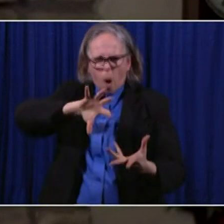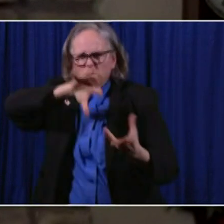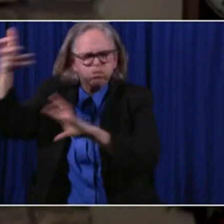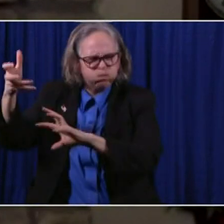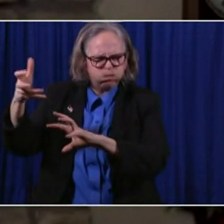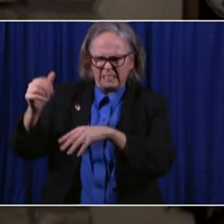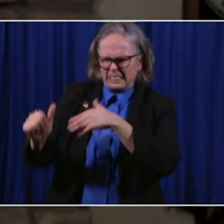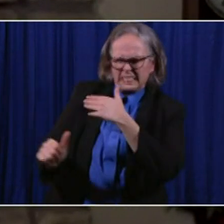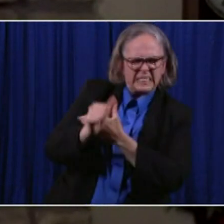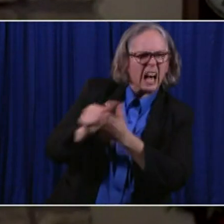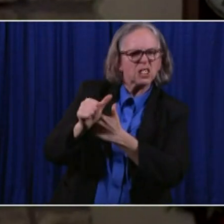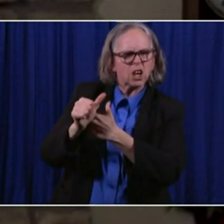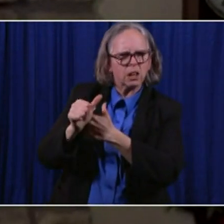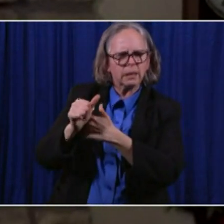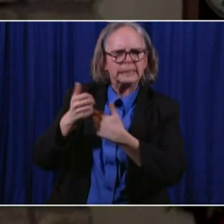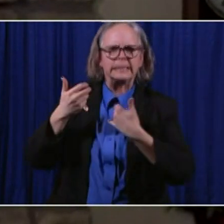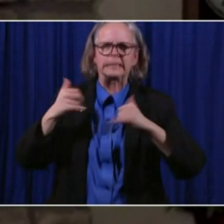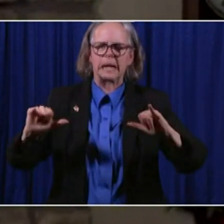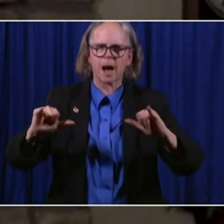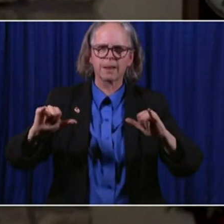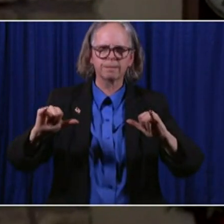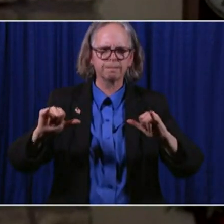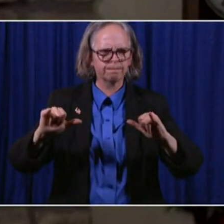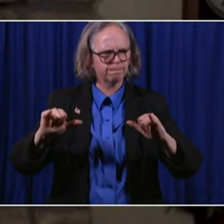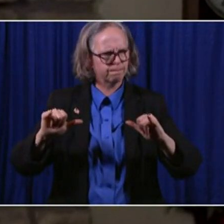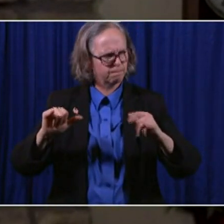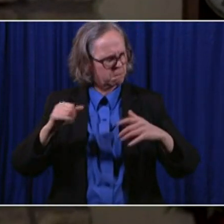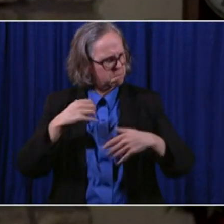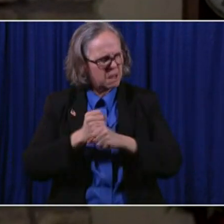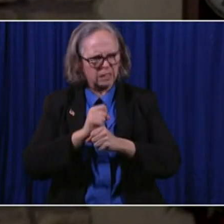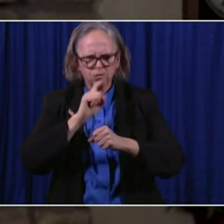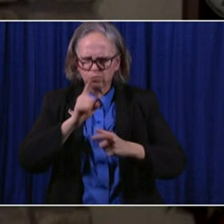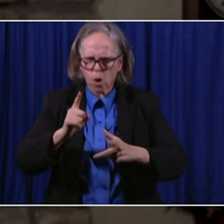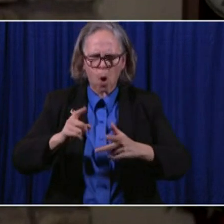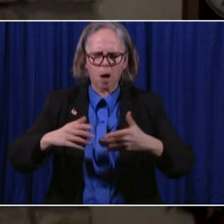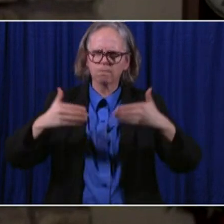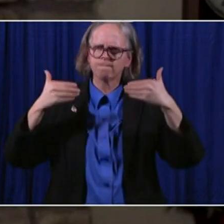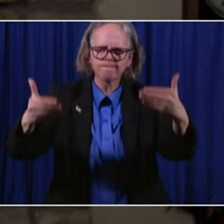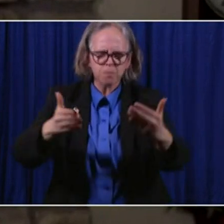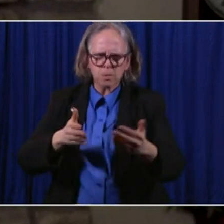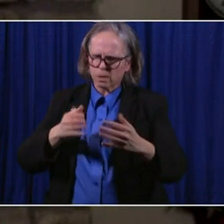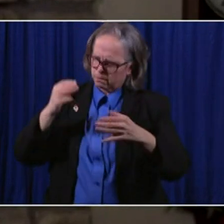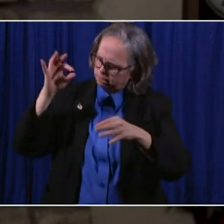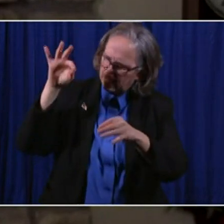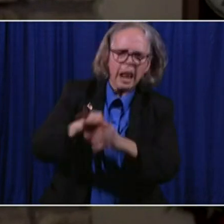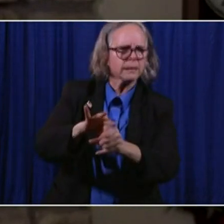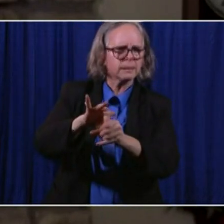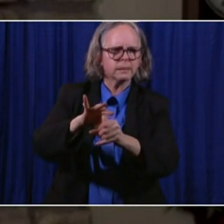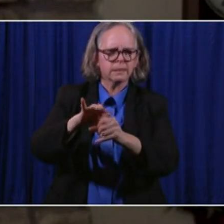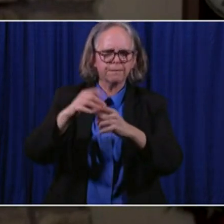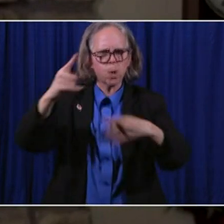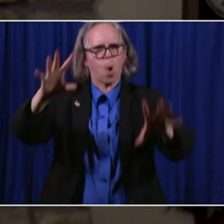and certifying the results of the election of our next President and Vice President.